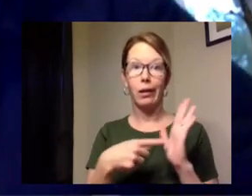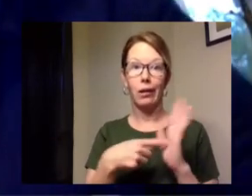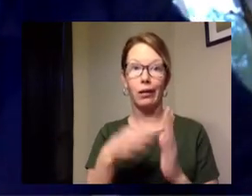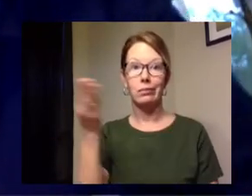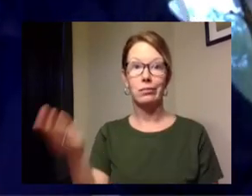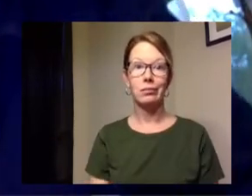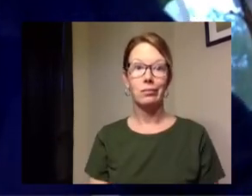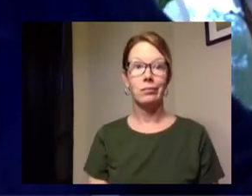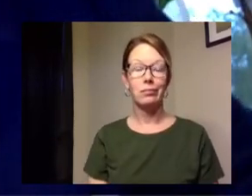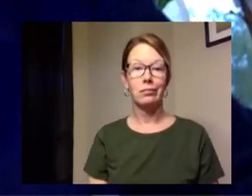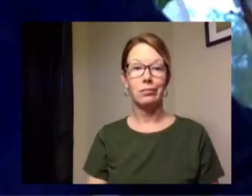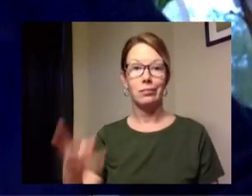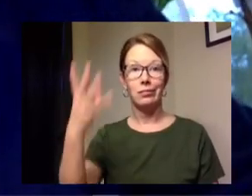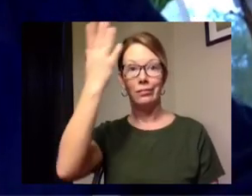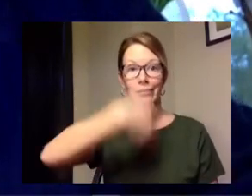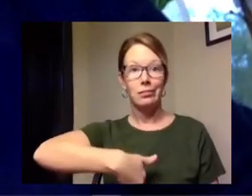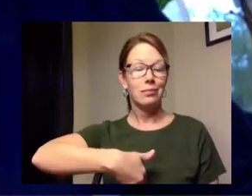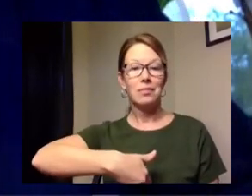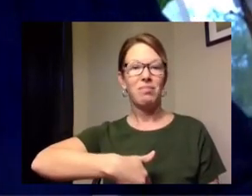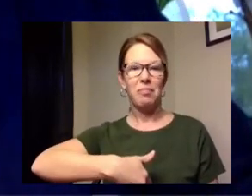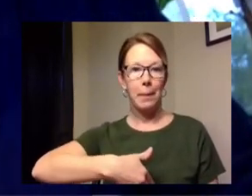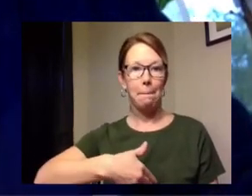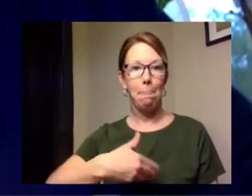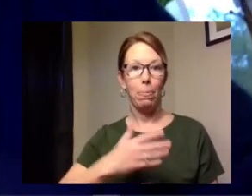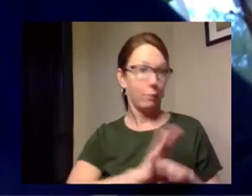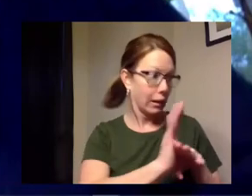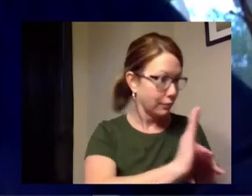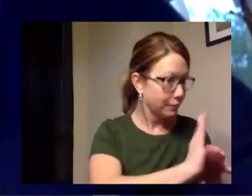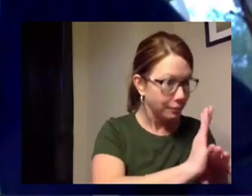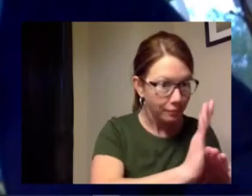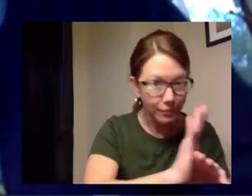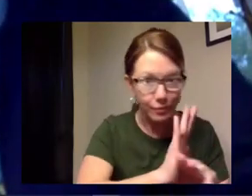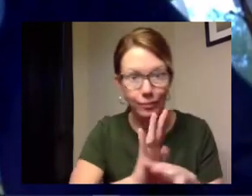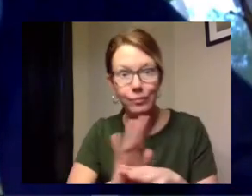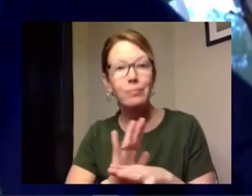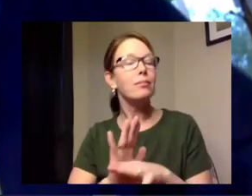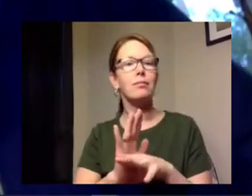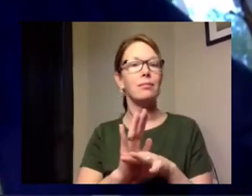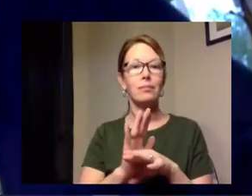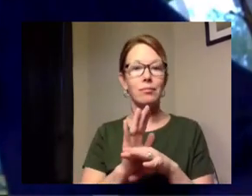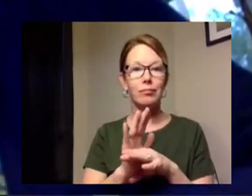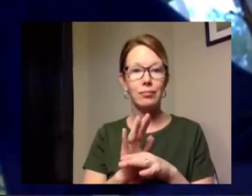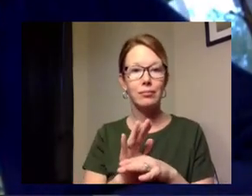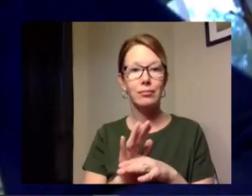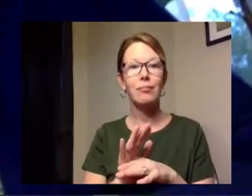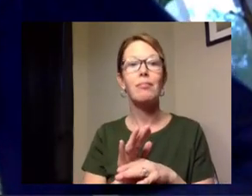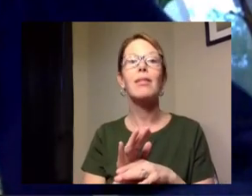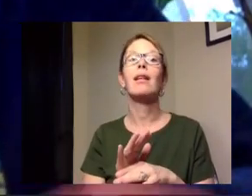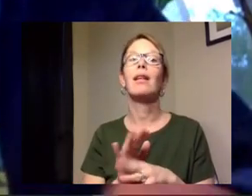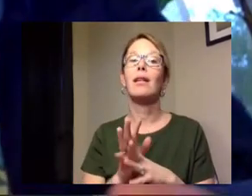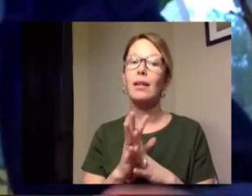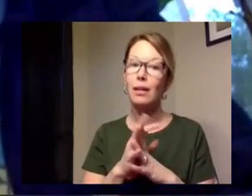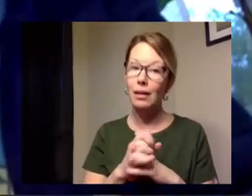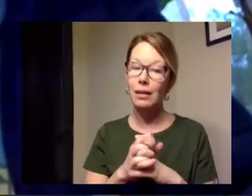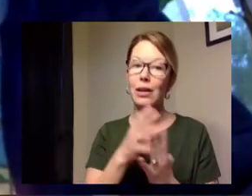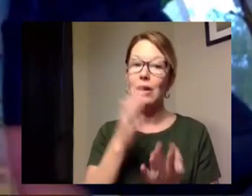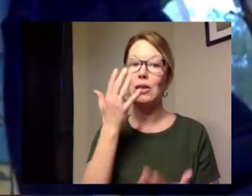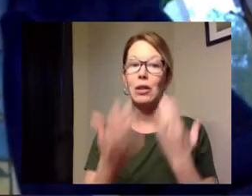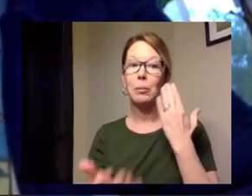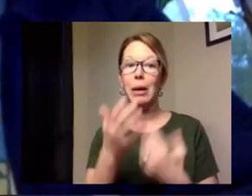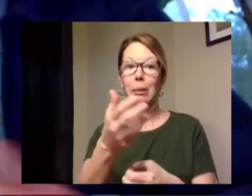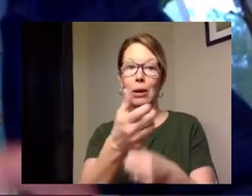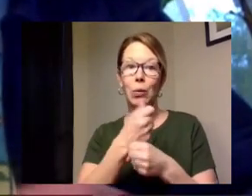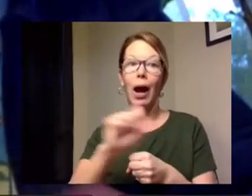up in the last two weeks of other important things that were happening in the village you might have gotten an envelope